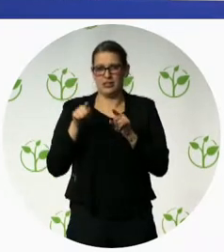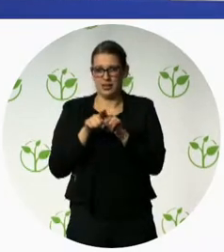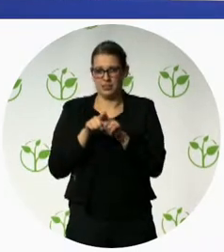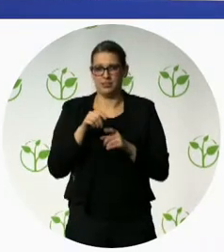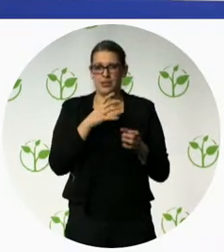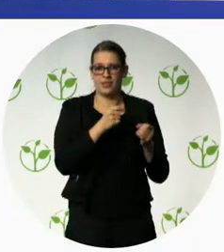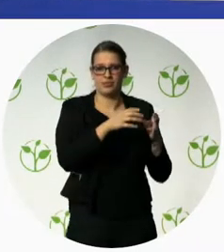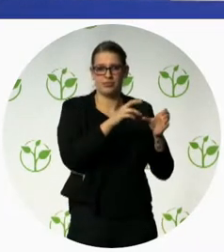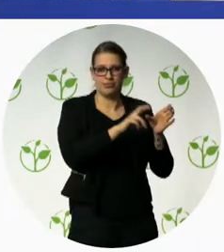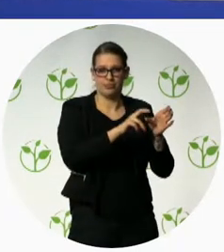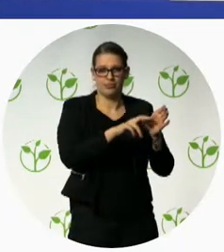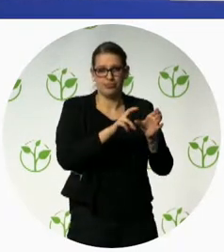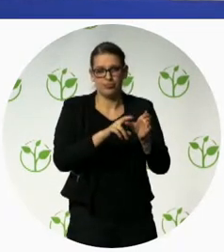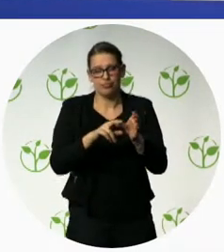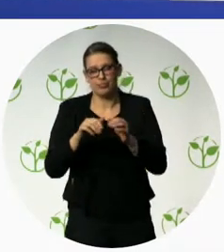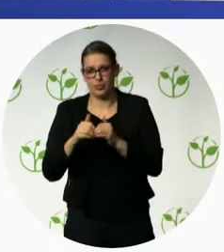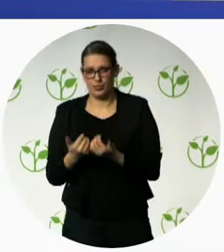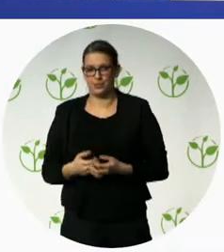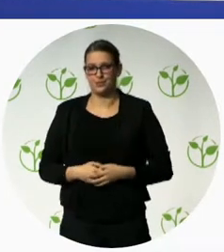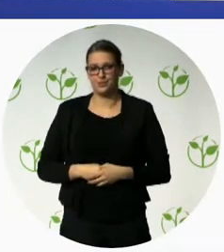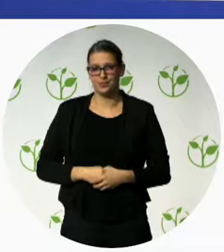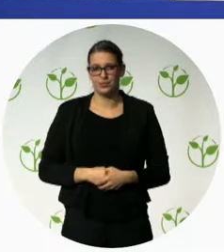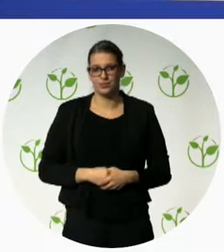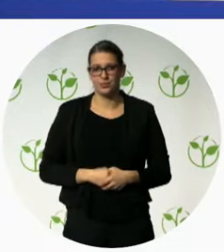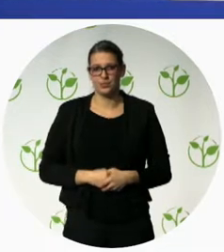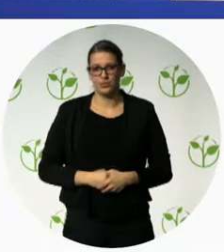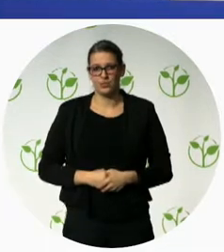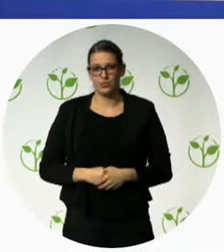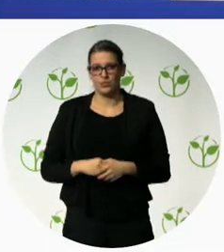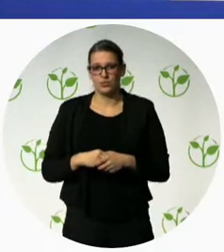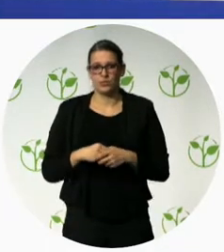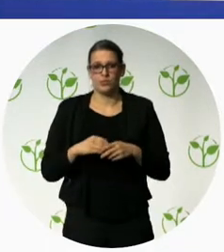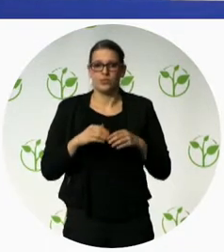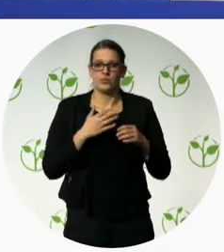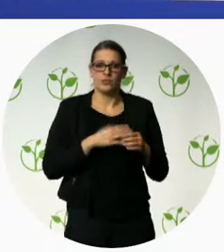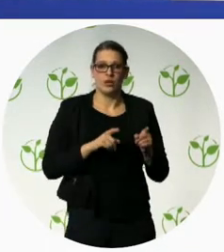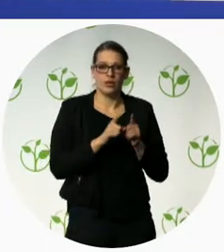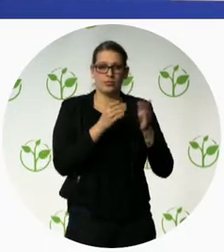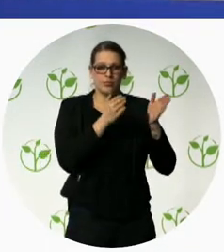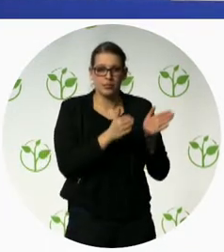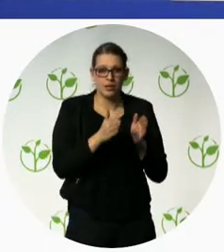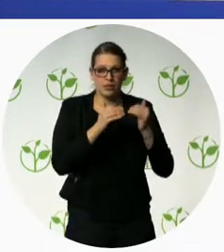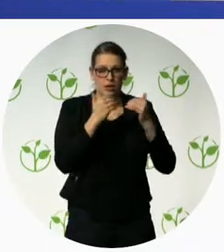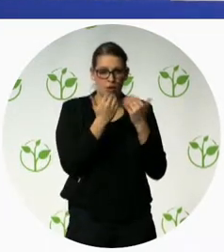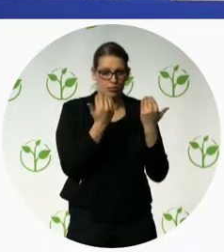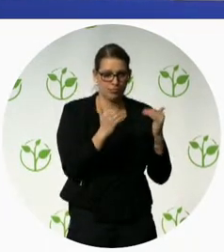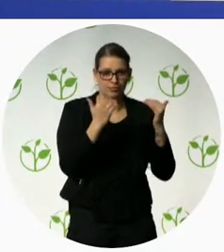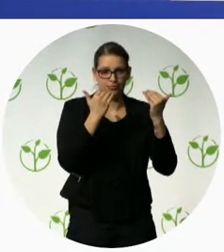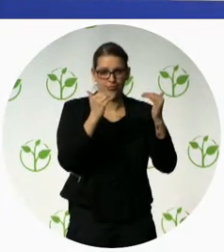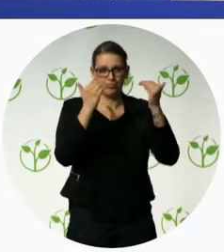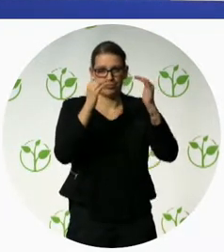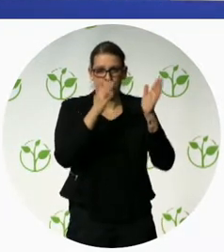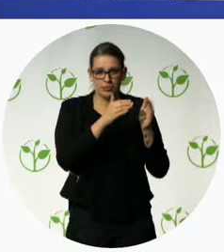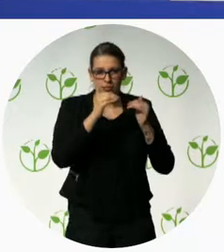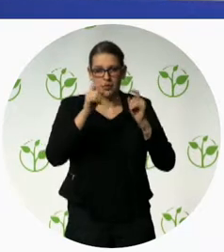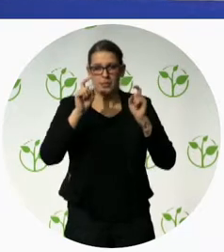can be noted in Togo it was very clear there has been an increase in 150% of the budget allocated to